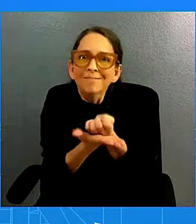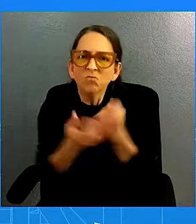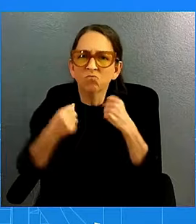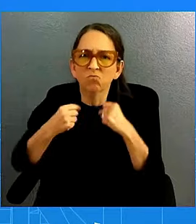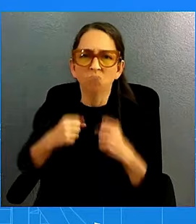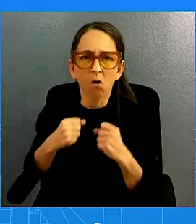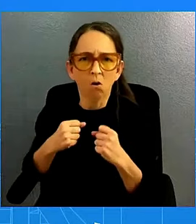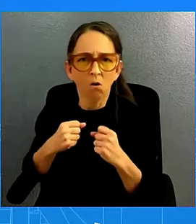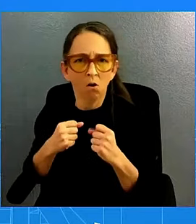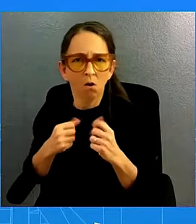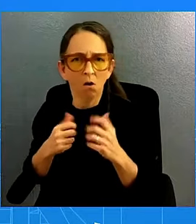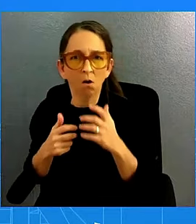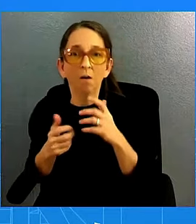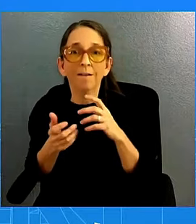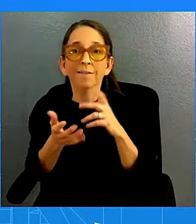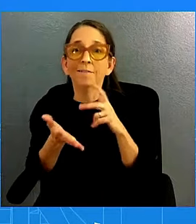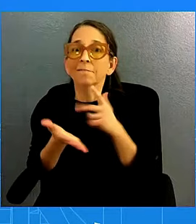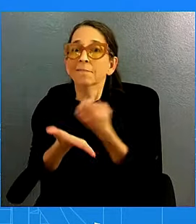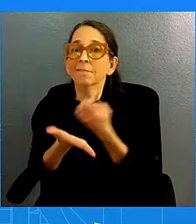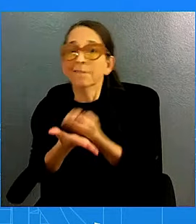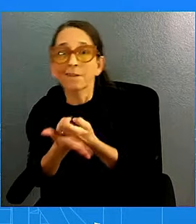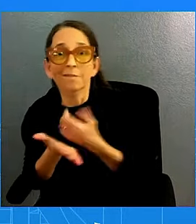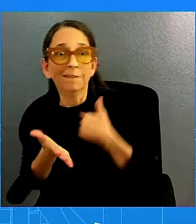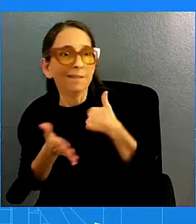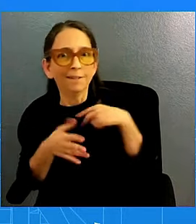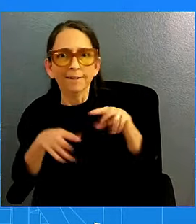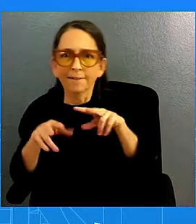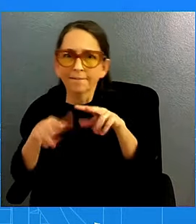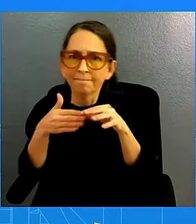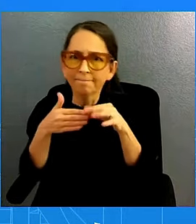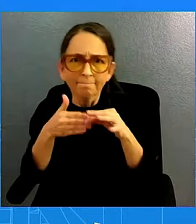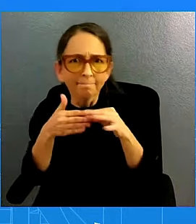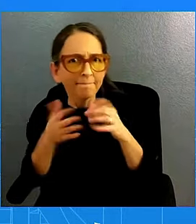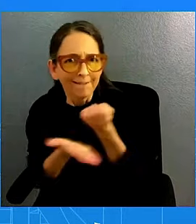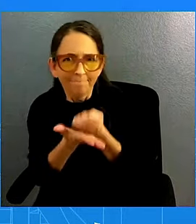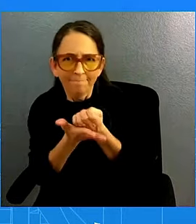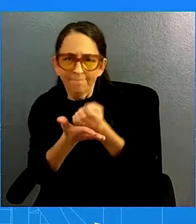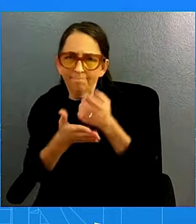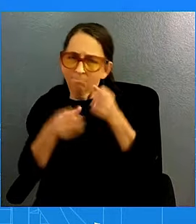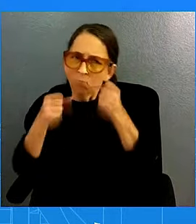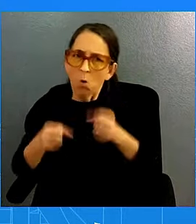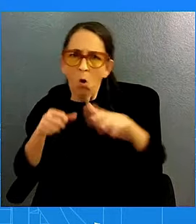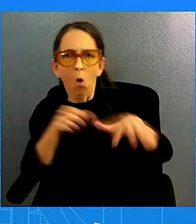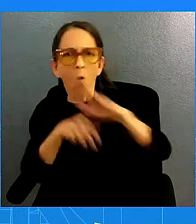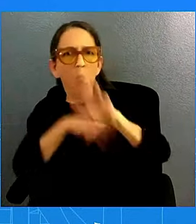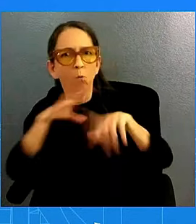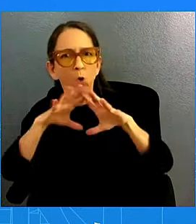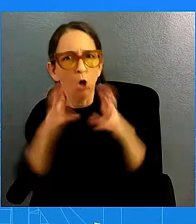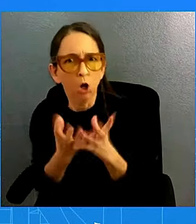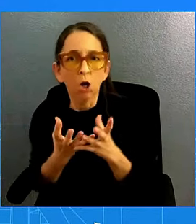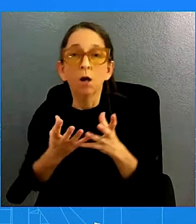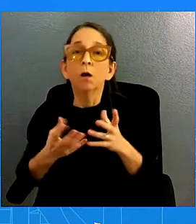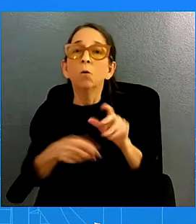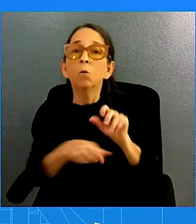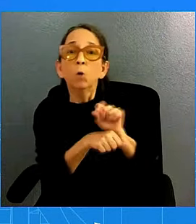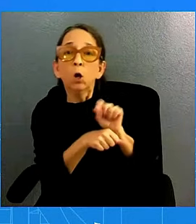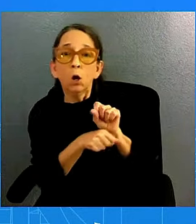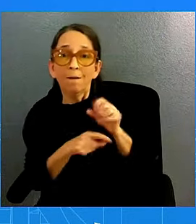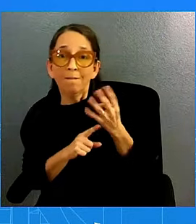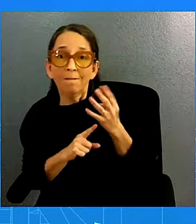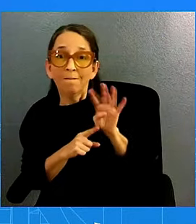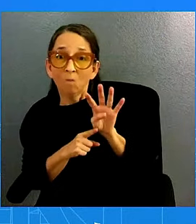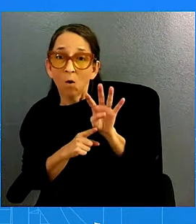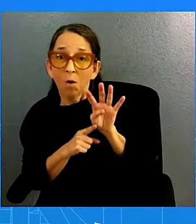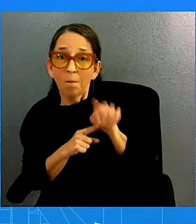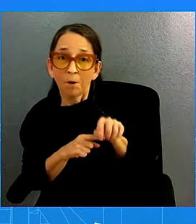leading the strongest economy in the world. Unemployment is still low at 4.2%, with the lowest average of unemployment of any